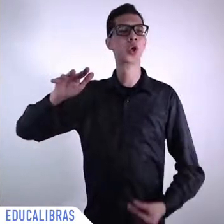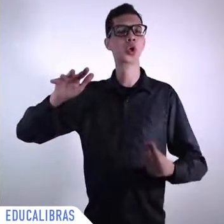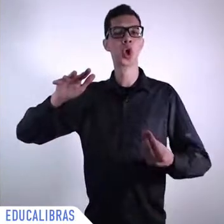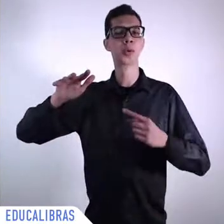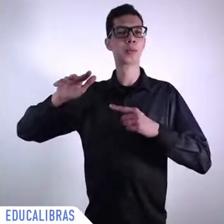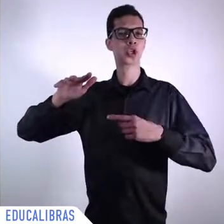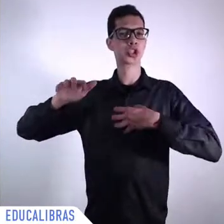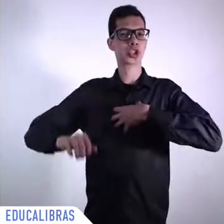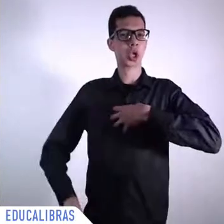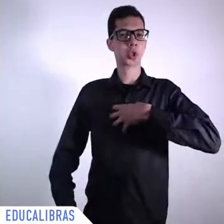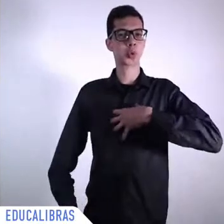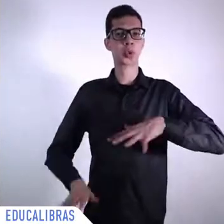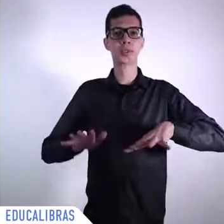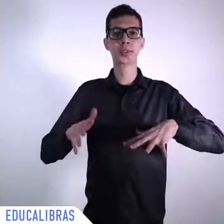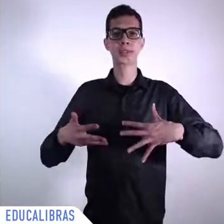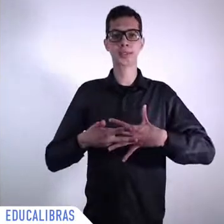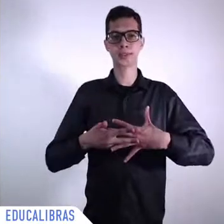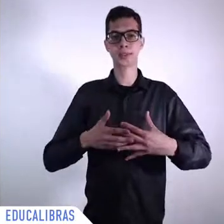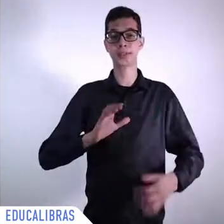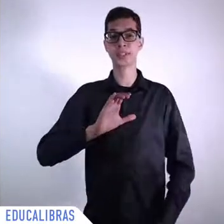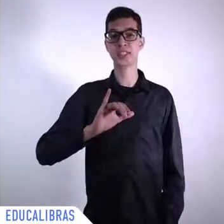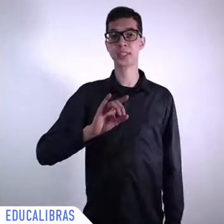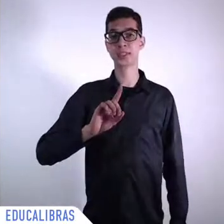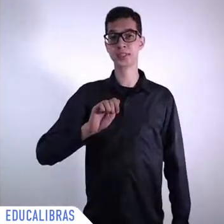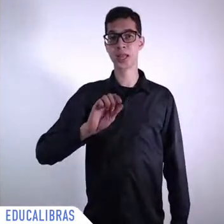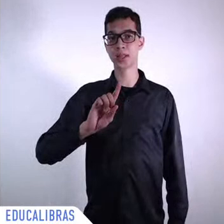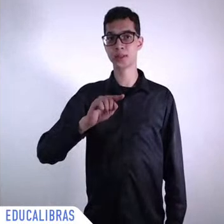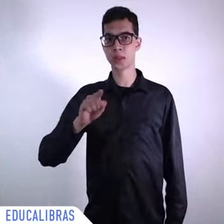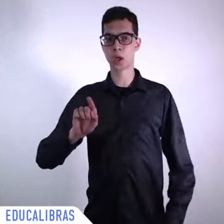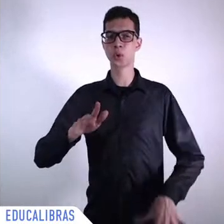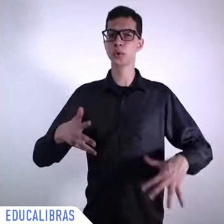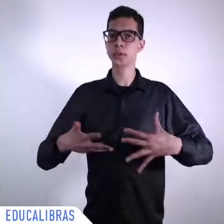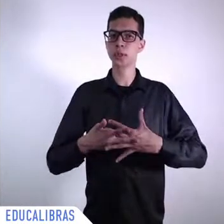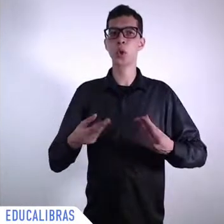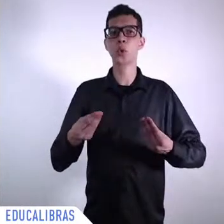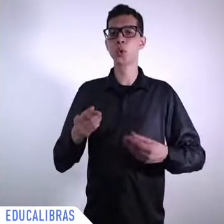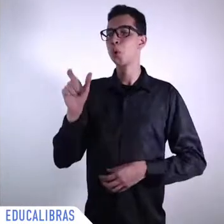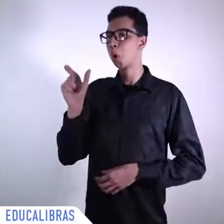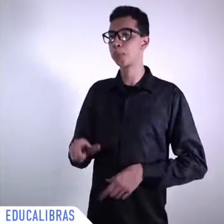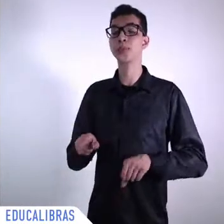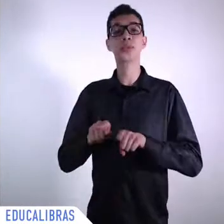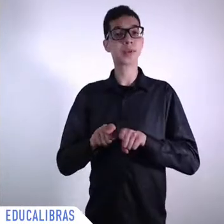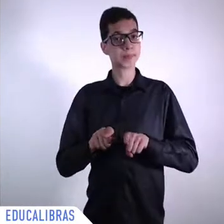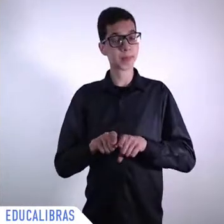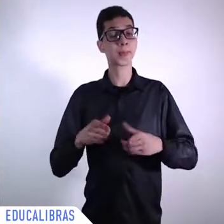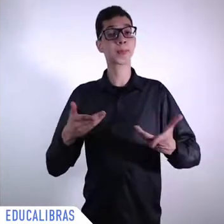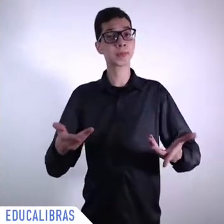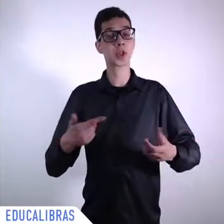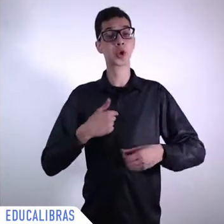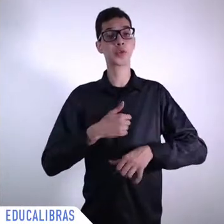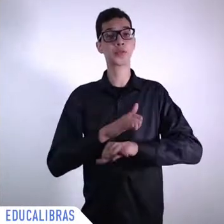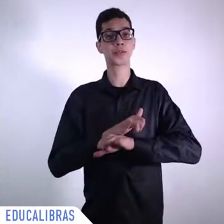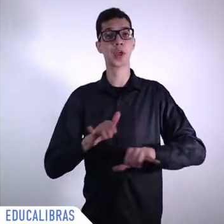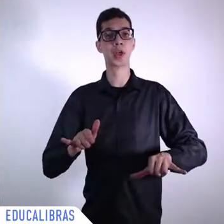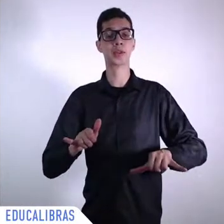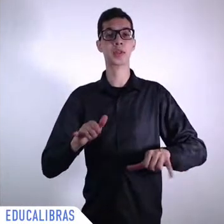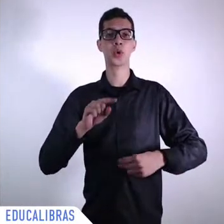and the other of course is the big role and you ask also this question about the science now